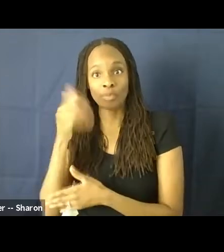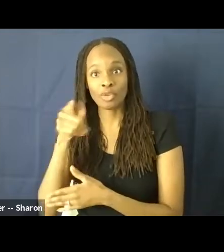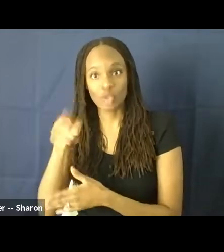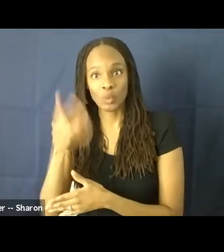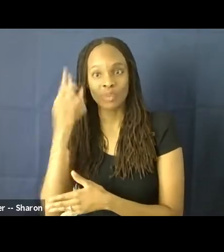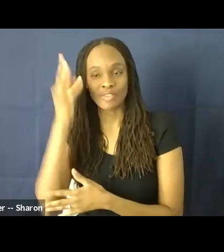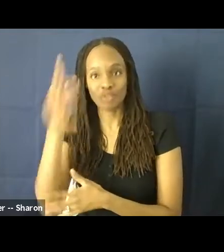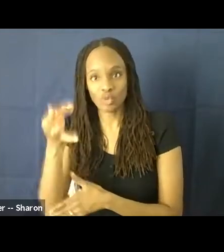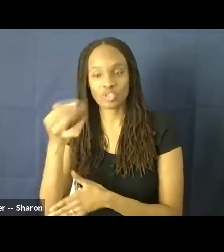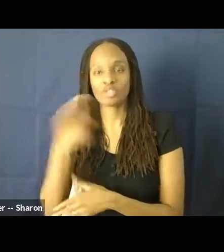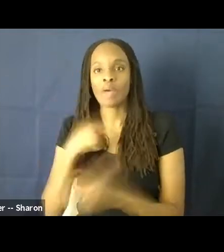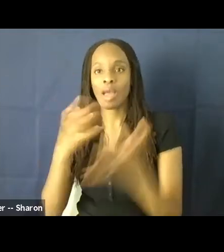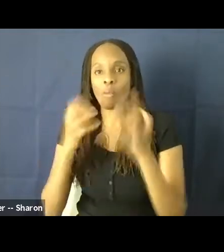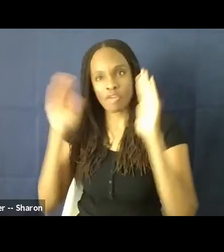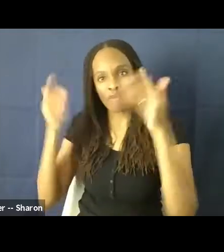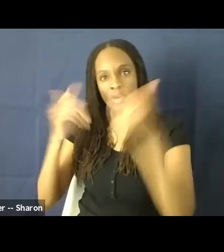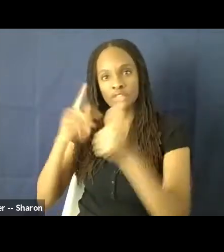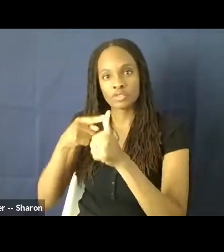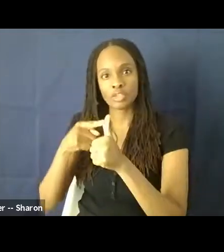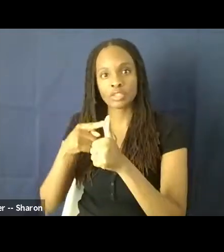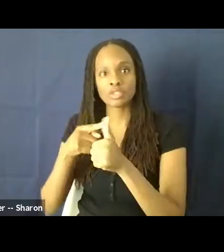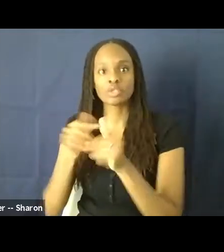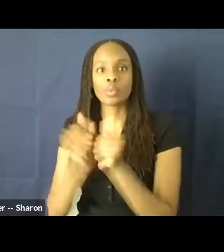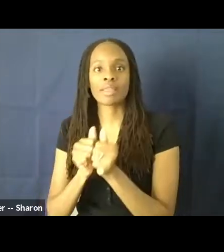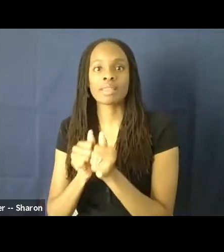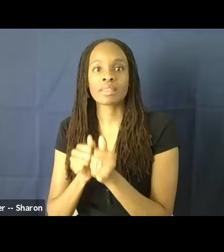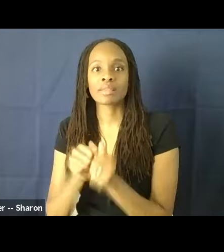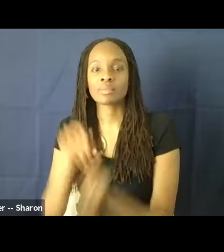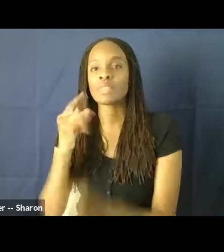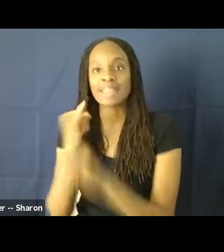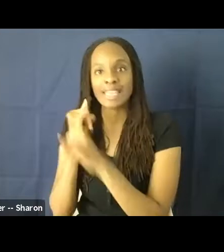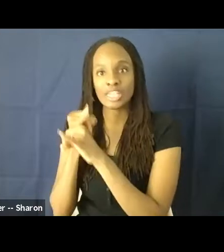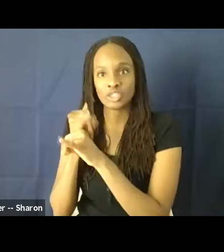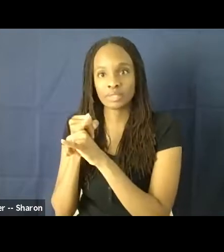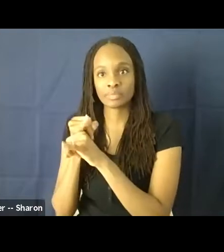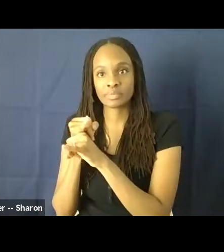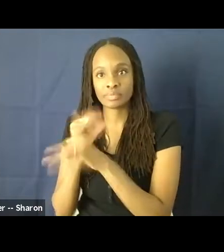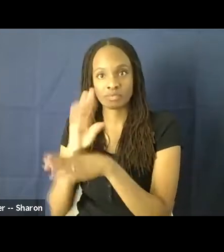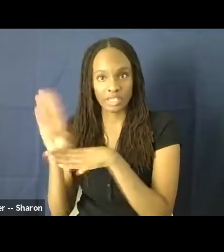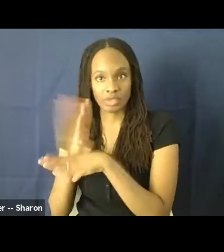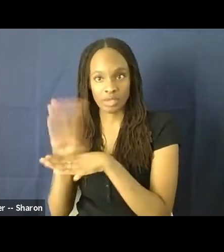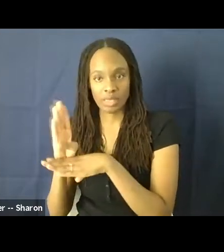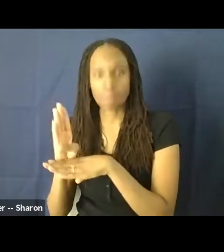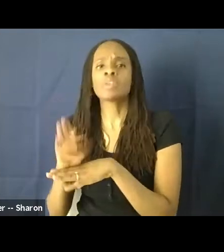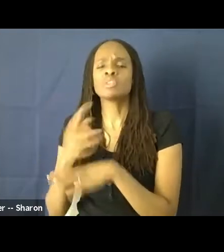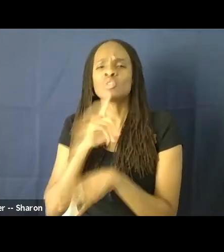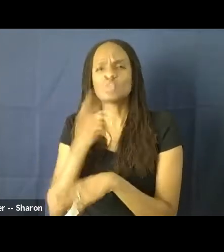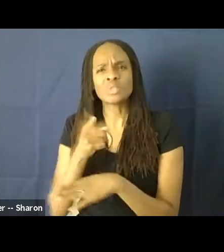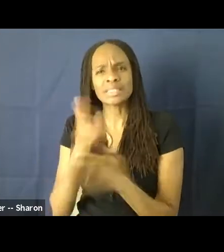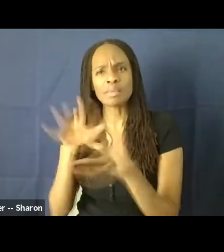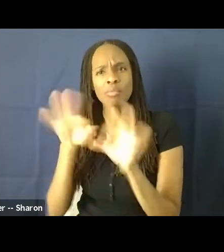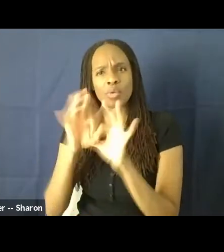want to hone in first on allies in the industry because it's important to really understand where the industry is now